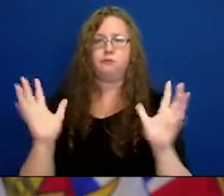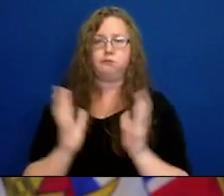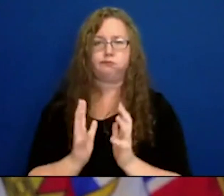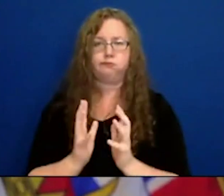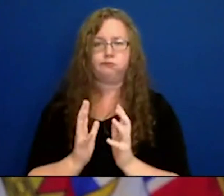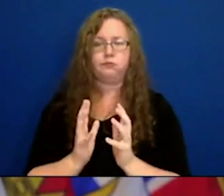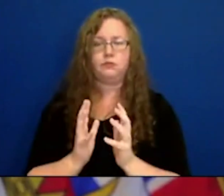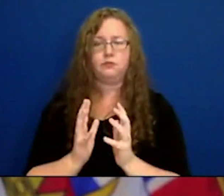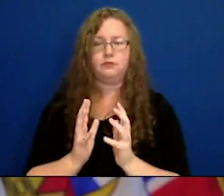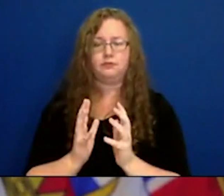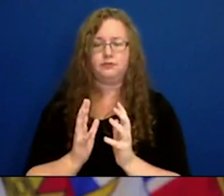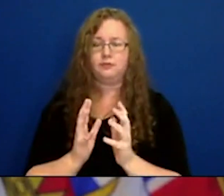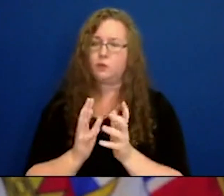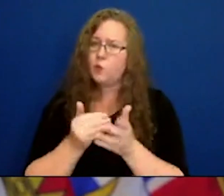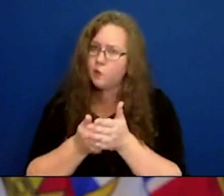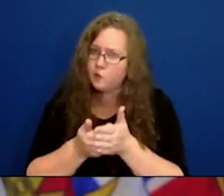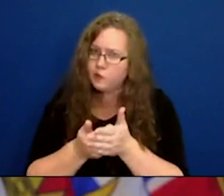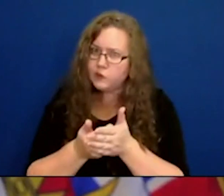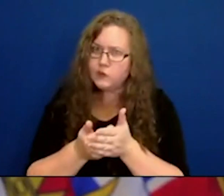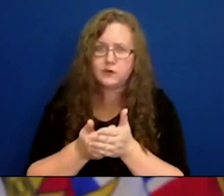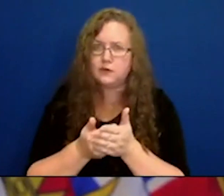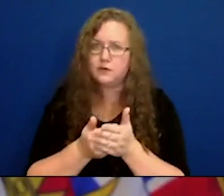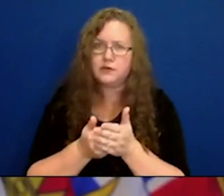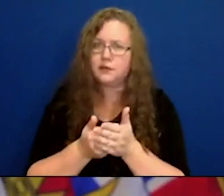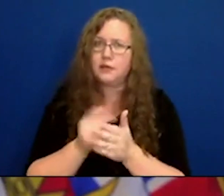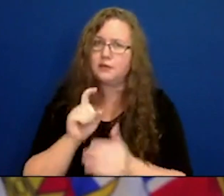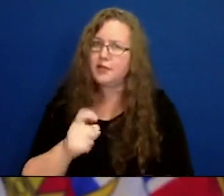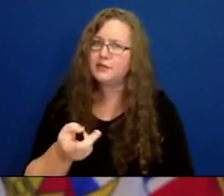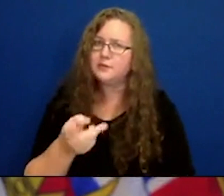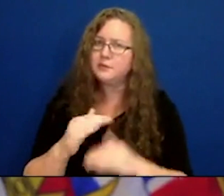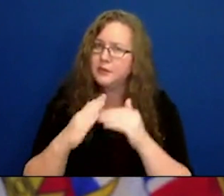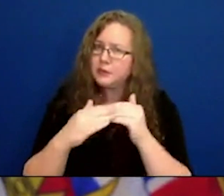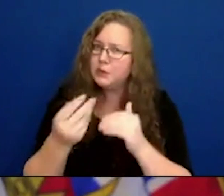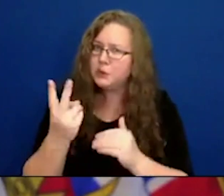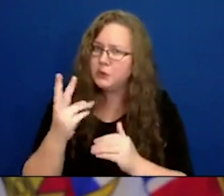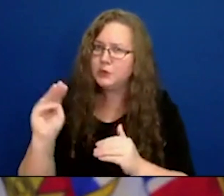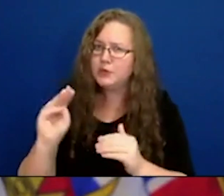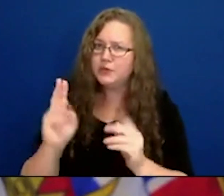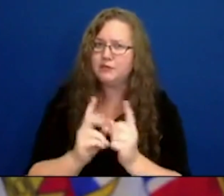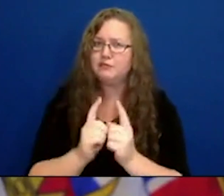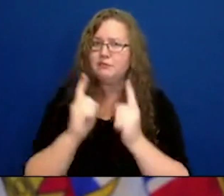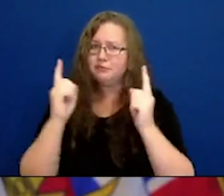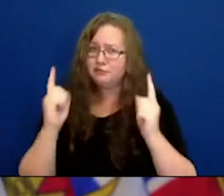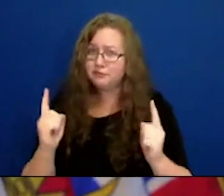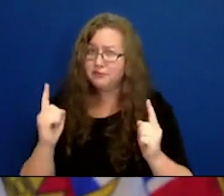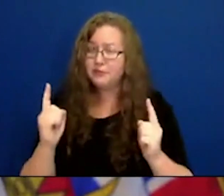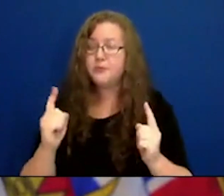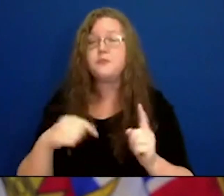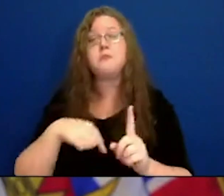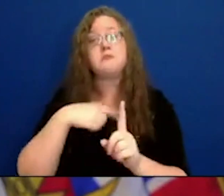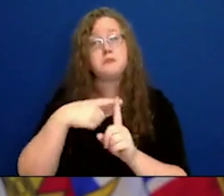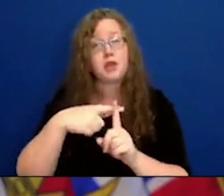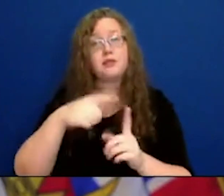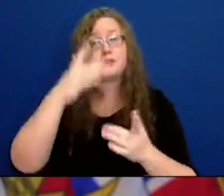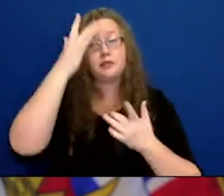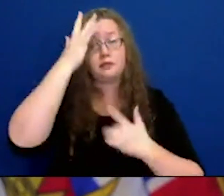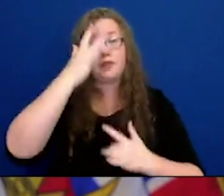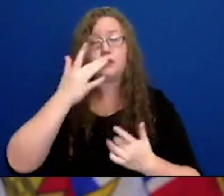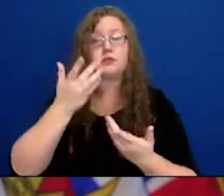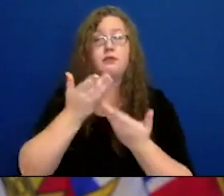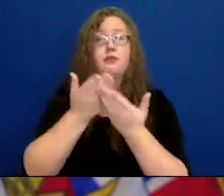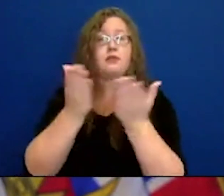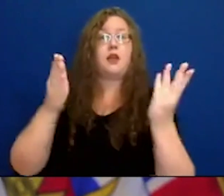interactions that we have when we're too close to people right now. And there's that level of circulating virus in our community